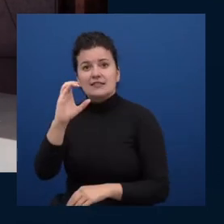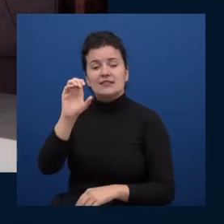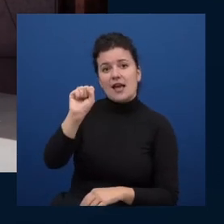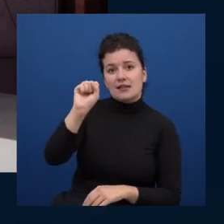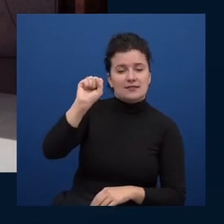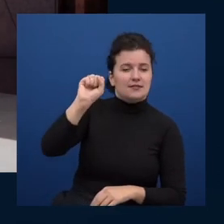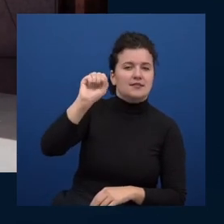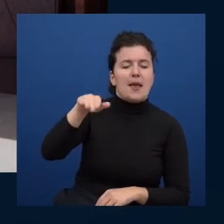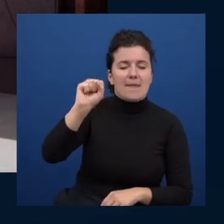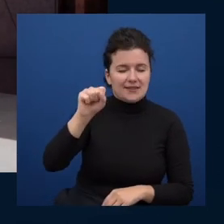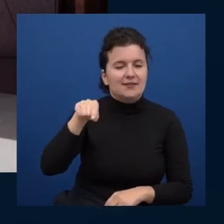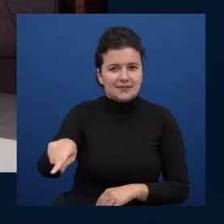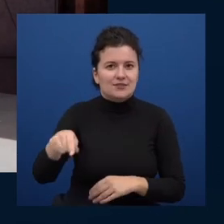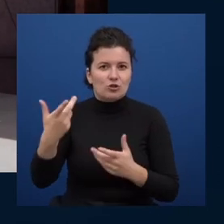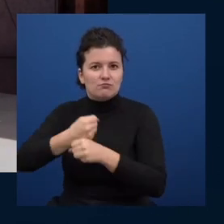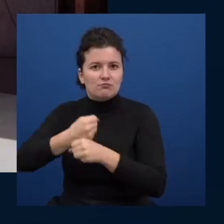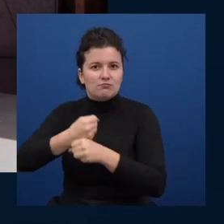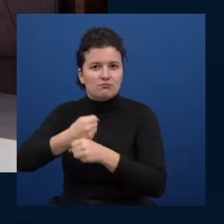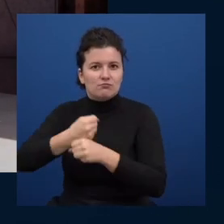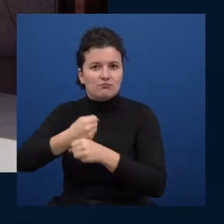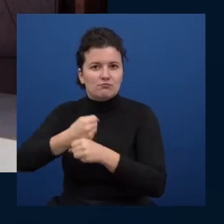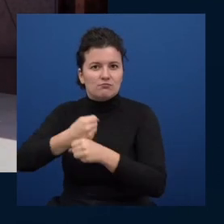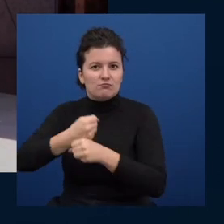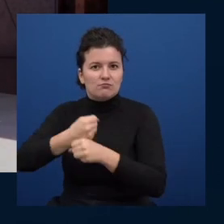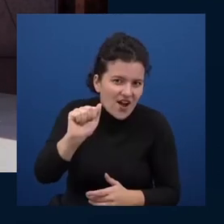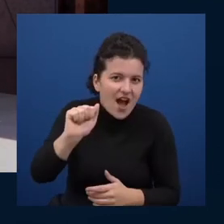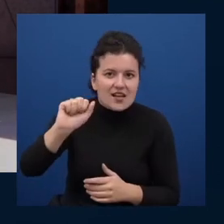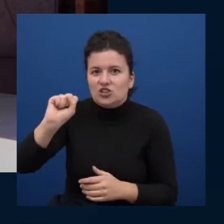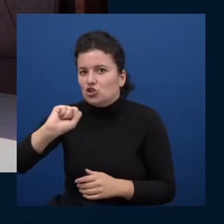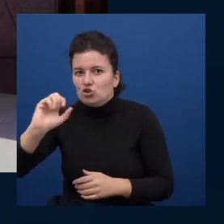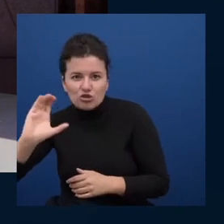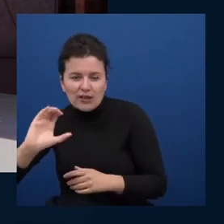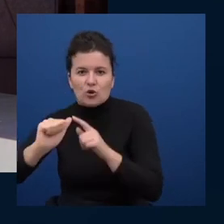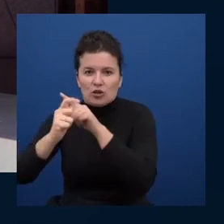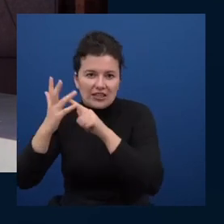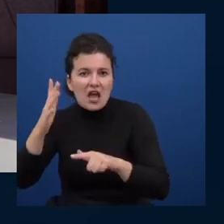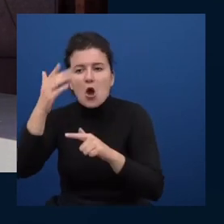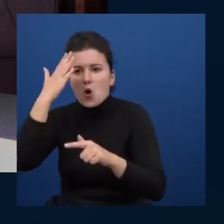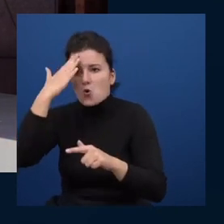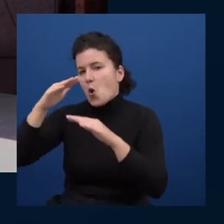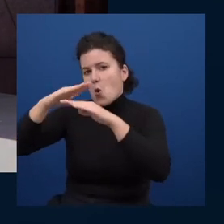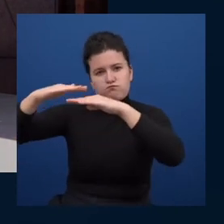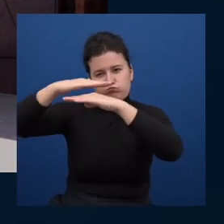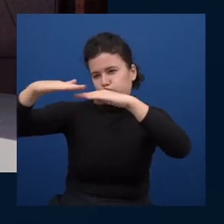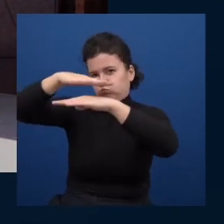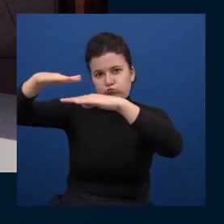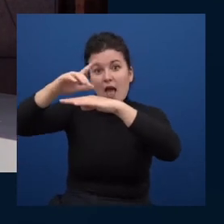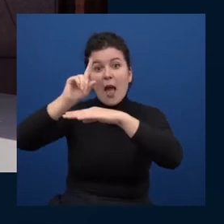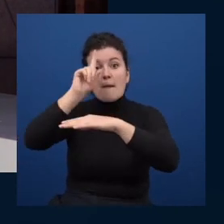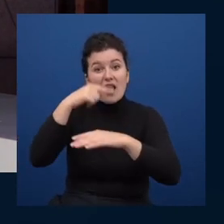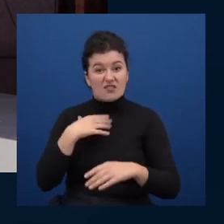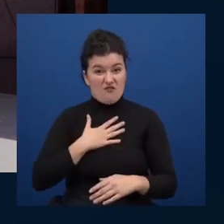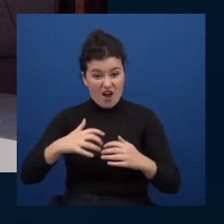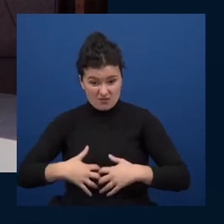css and a little light javascript but if you are building a cms from scratch then you need to know all of those things and more